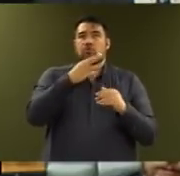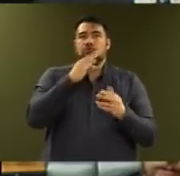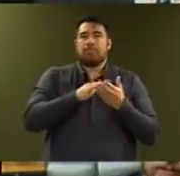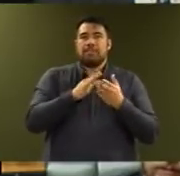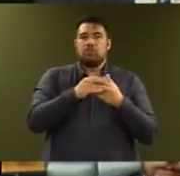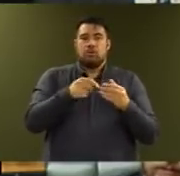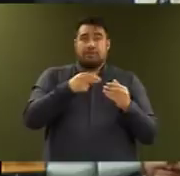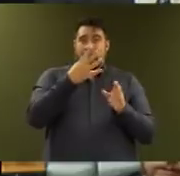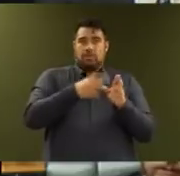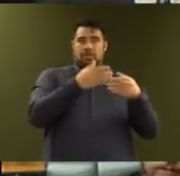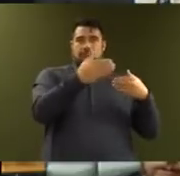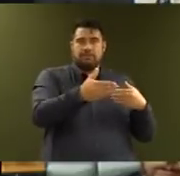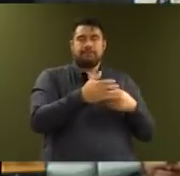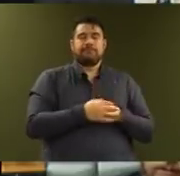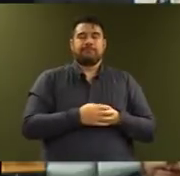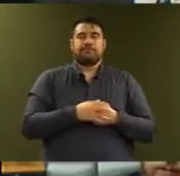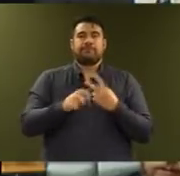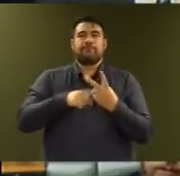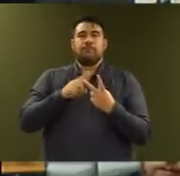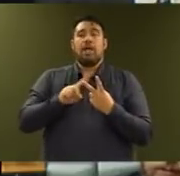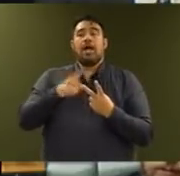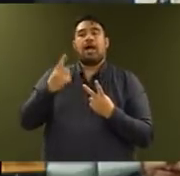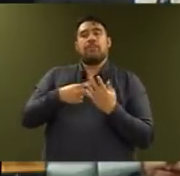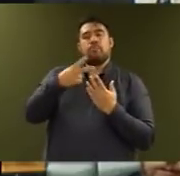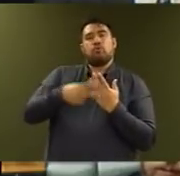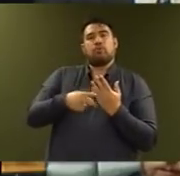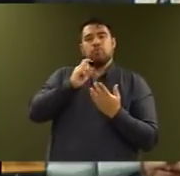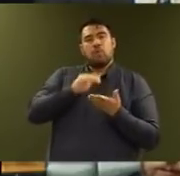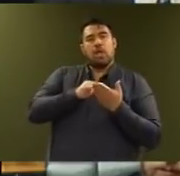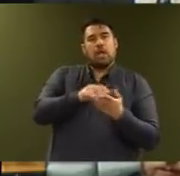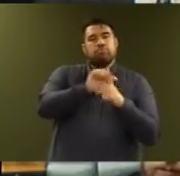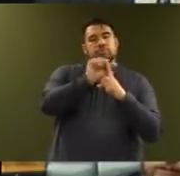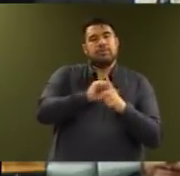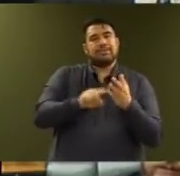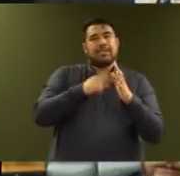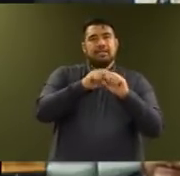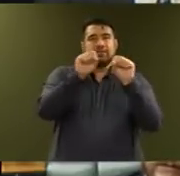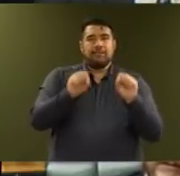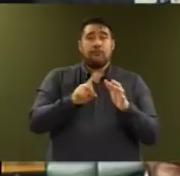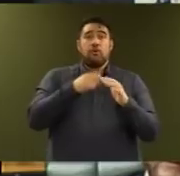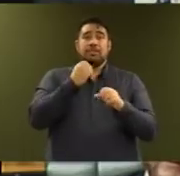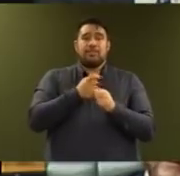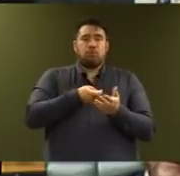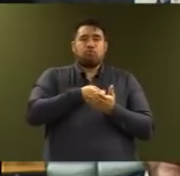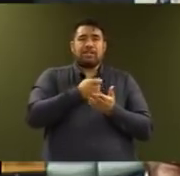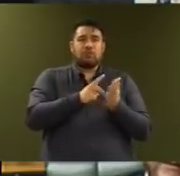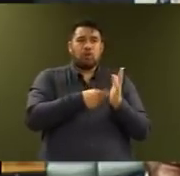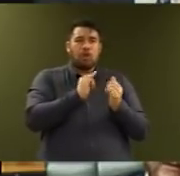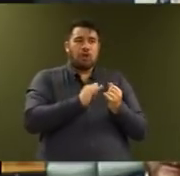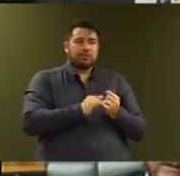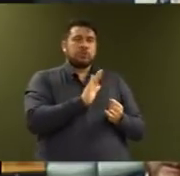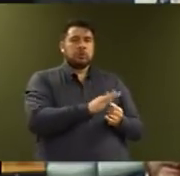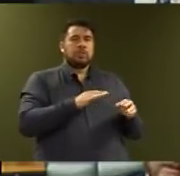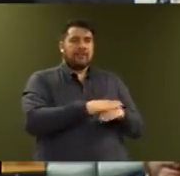Other recently announced initiatives will reduce distortion in the tax system. These include ring-fencing rental losses and closing the